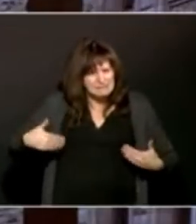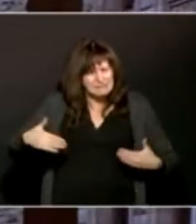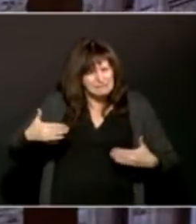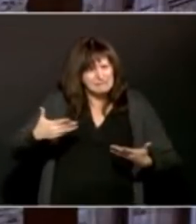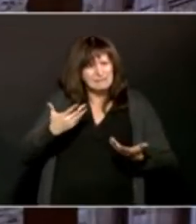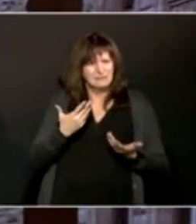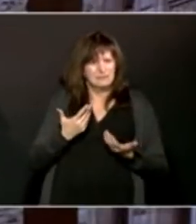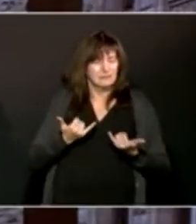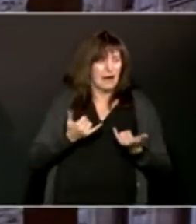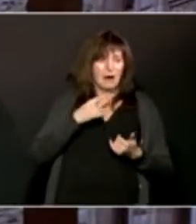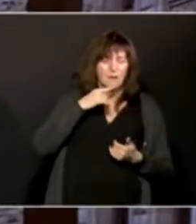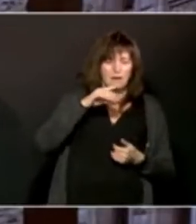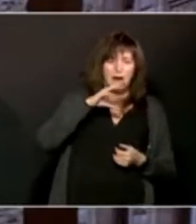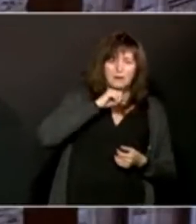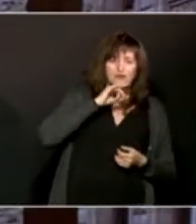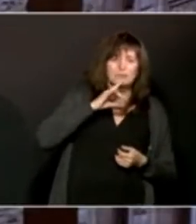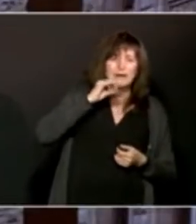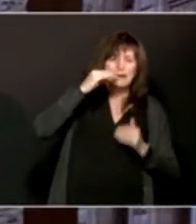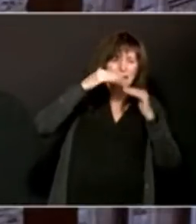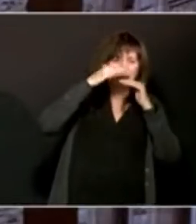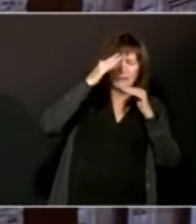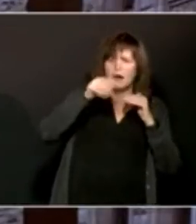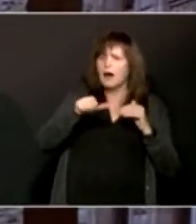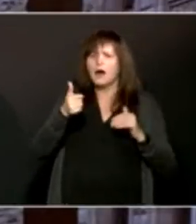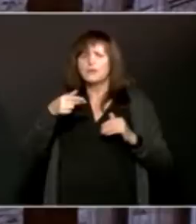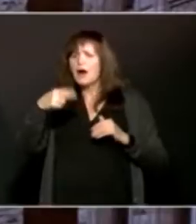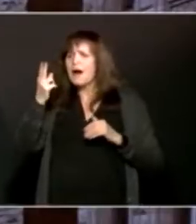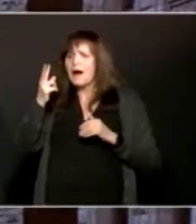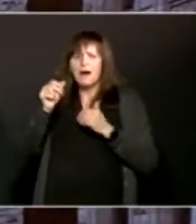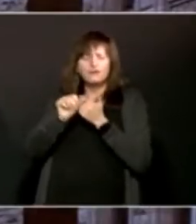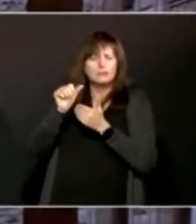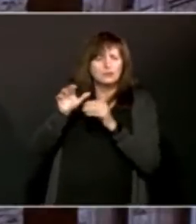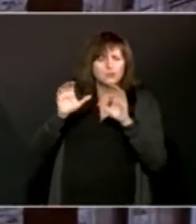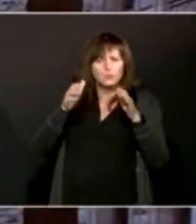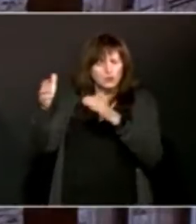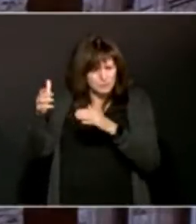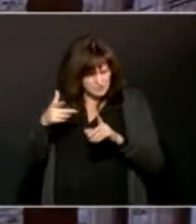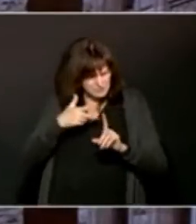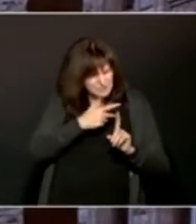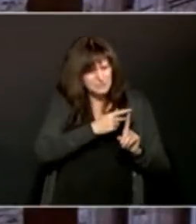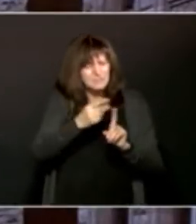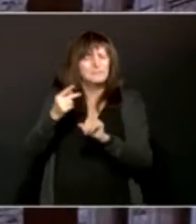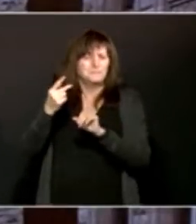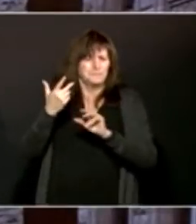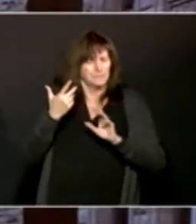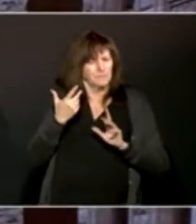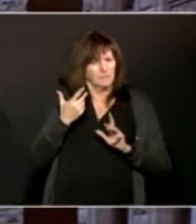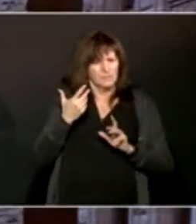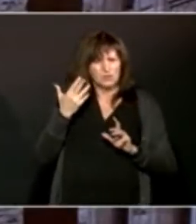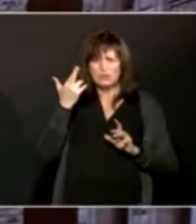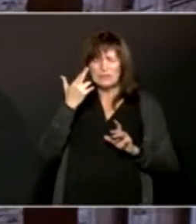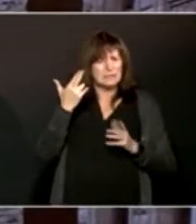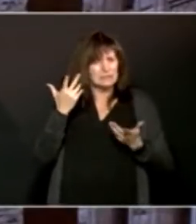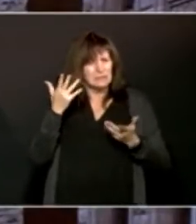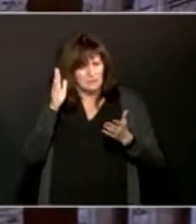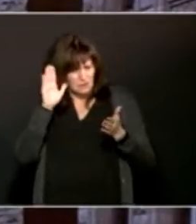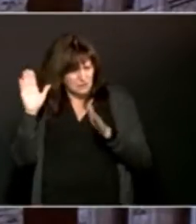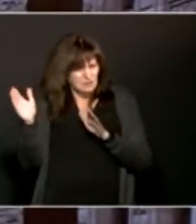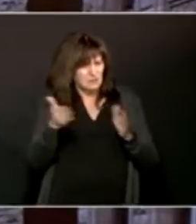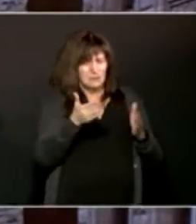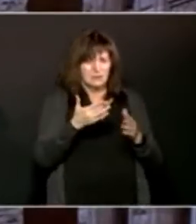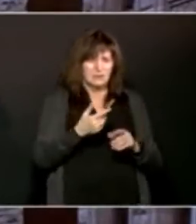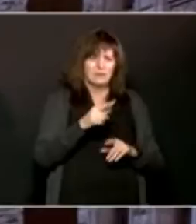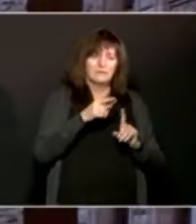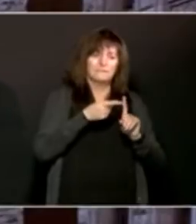looking at other high-risk categories and groups there and that's why we shifted in that group there to deal with the one dose and